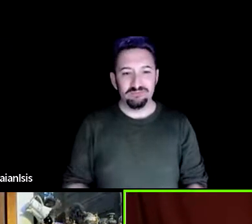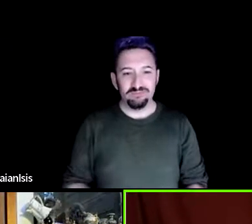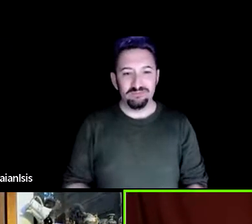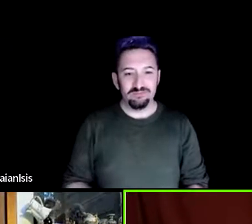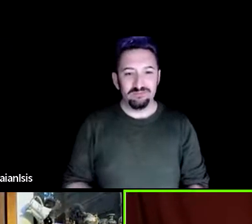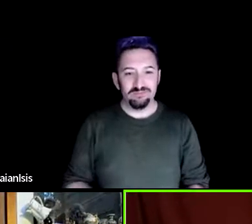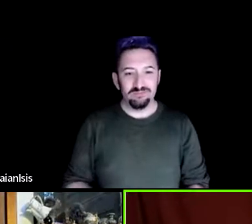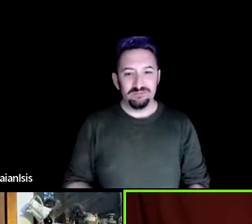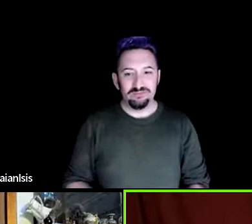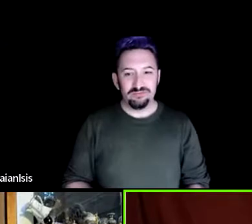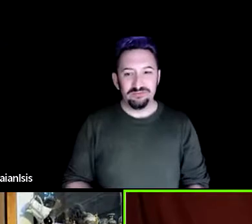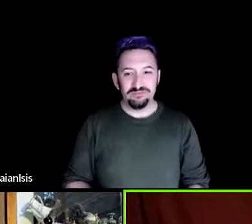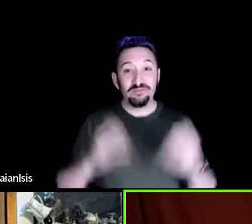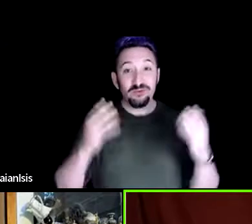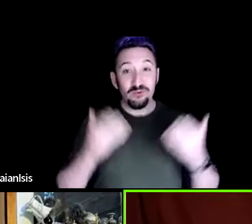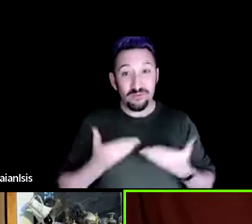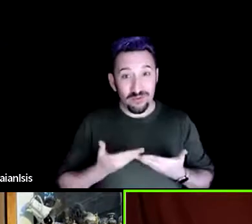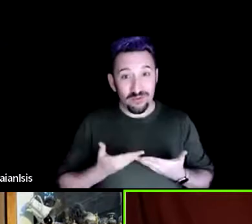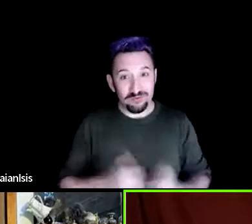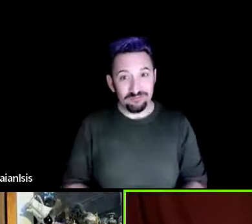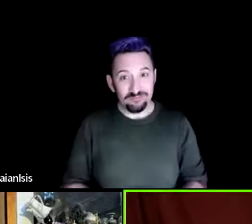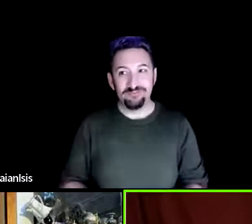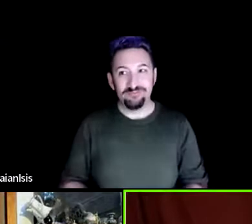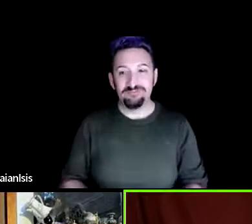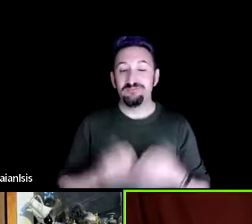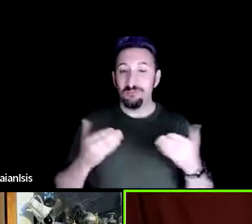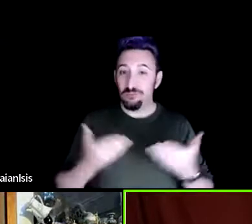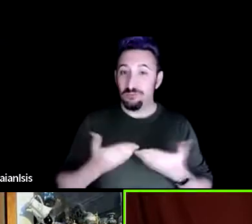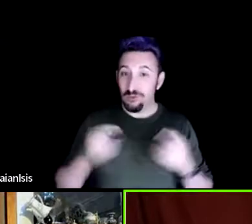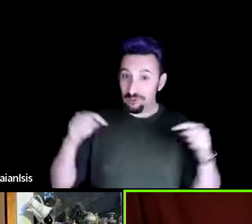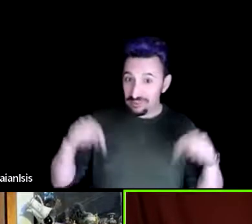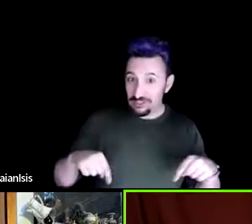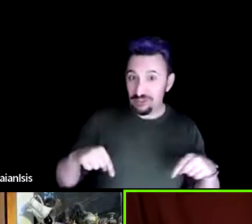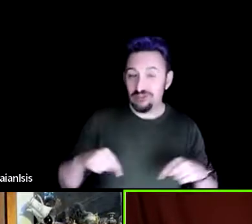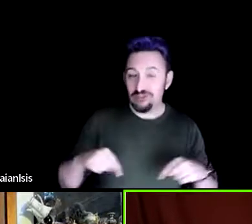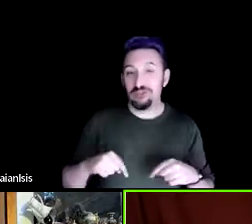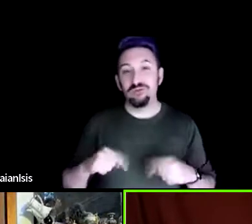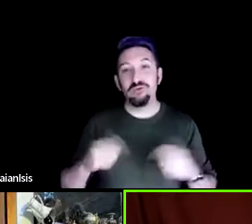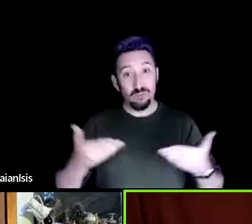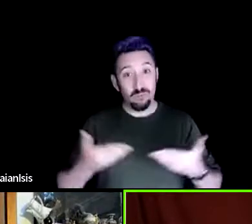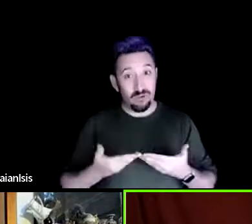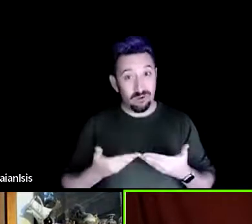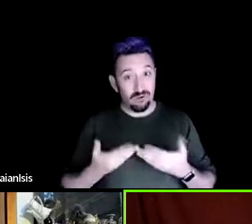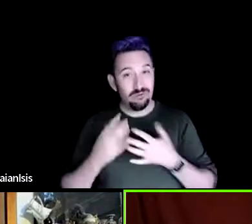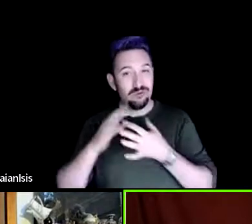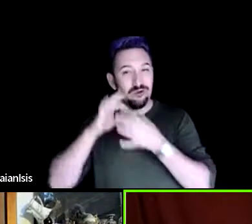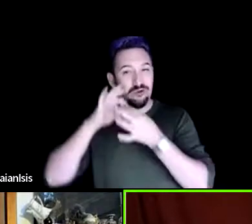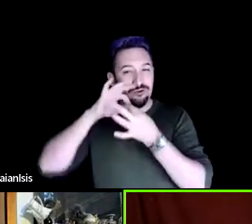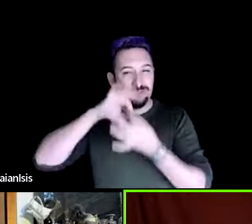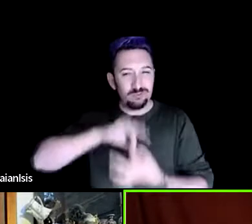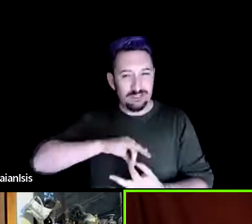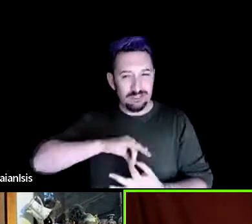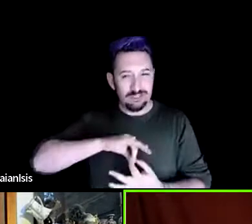Welcome everybody. Welcome here. Welcome grounded. Pass us off to sunshine.